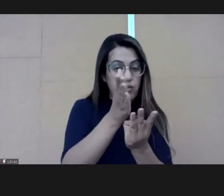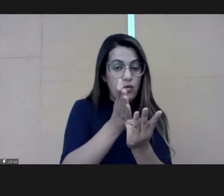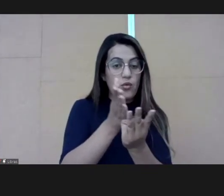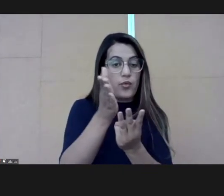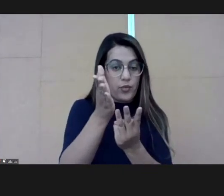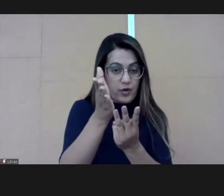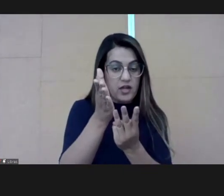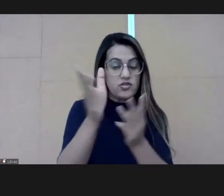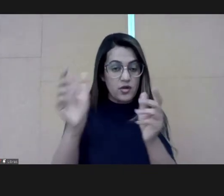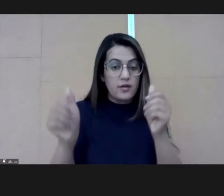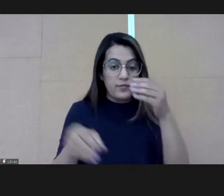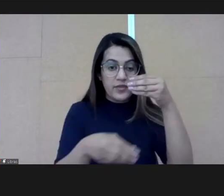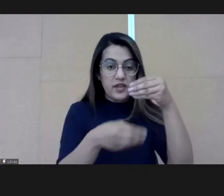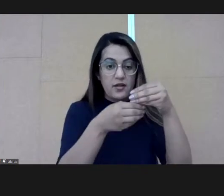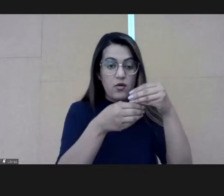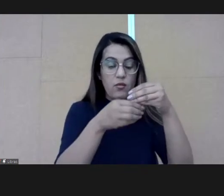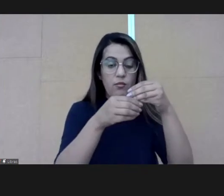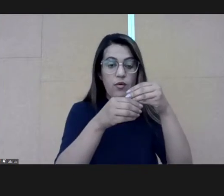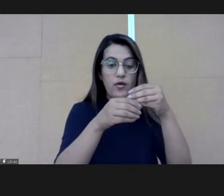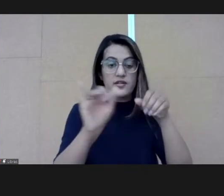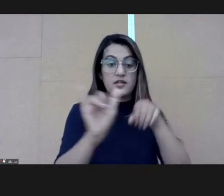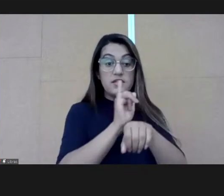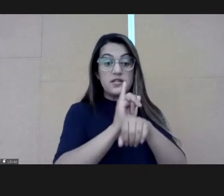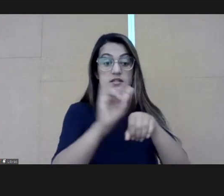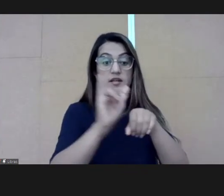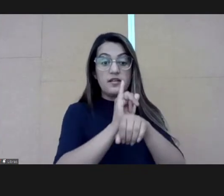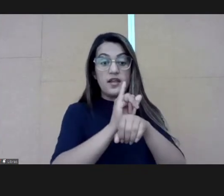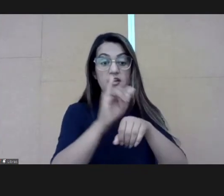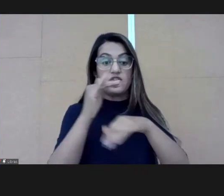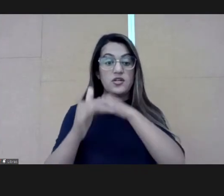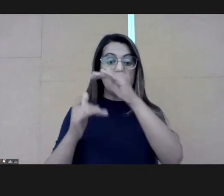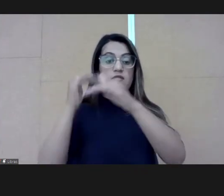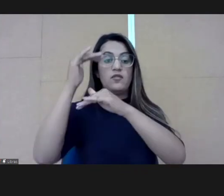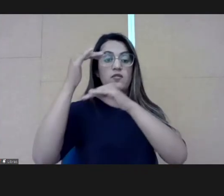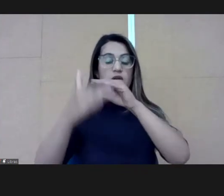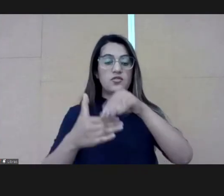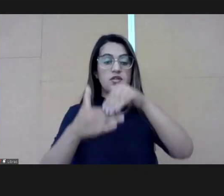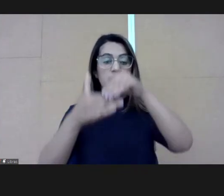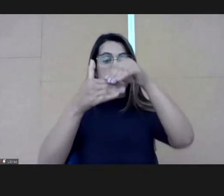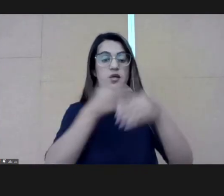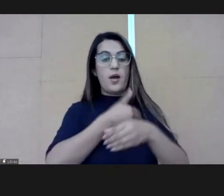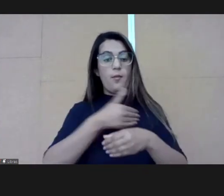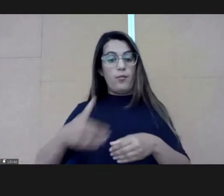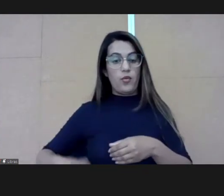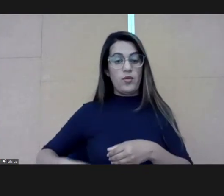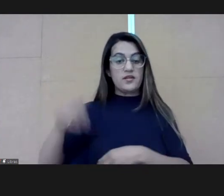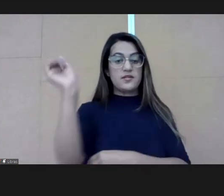pillars that guided our operation that composed the strategy.